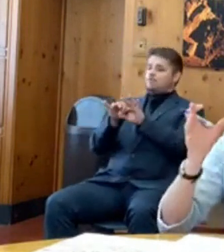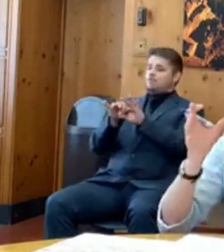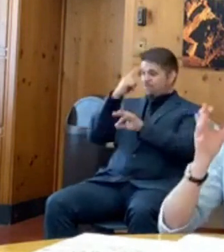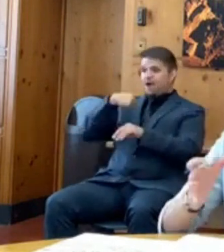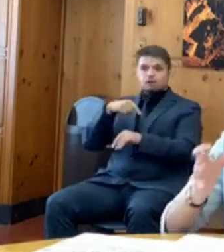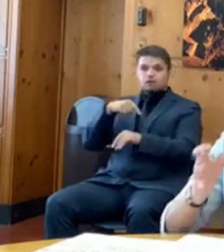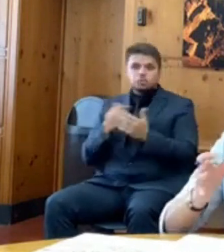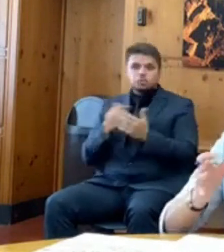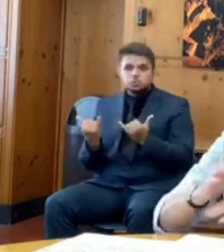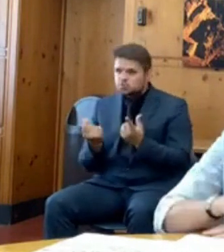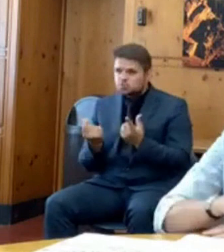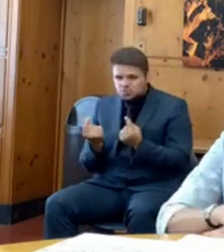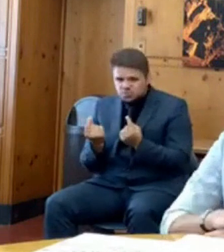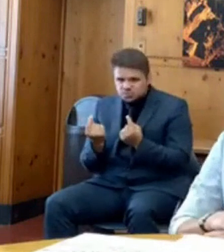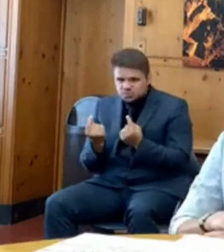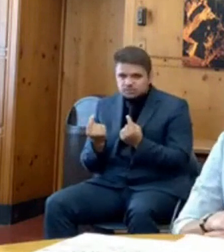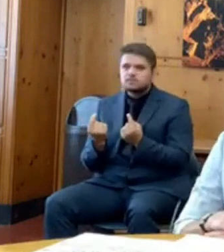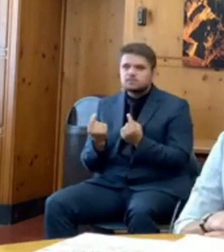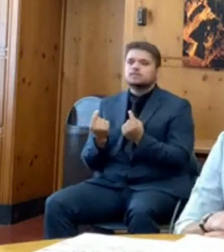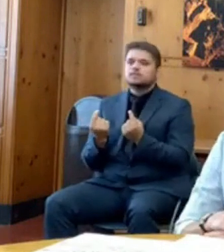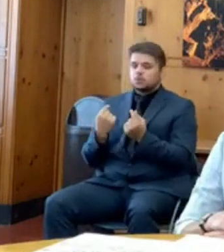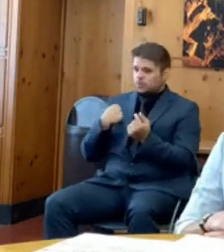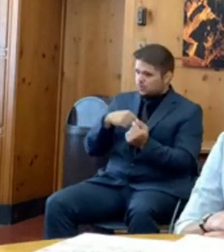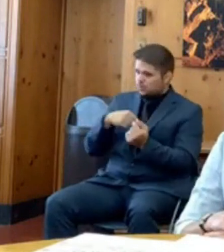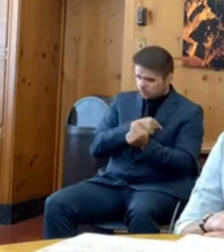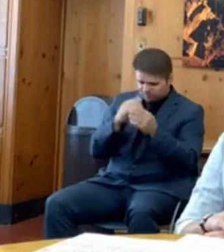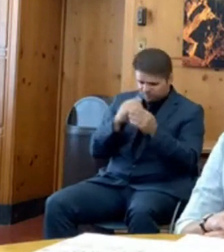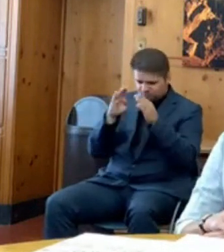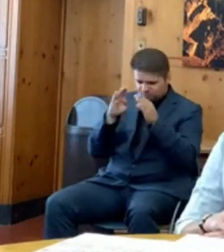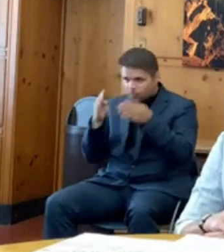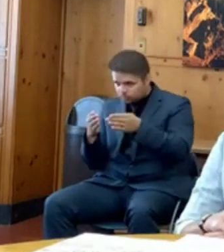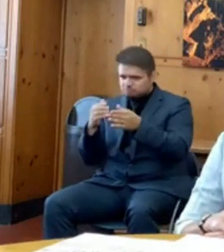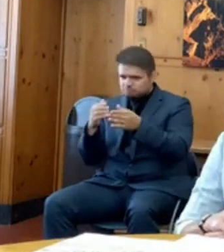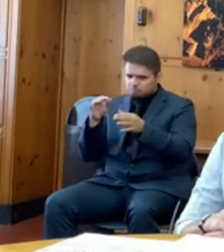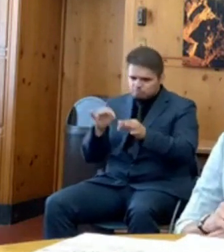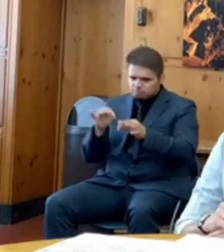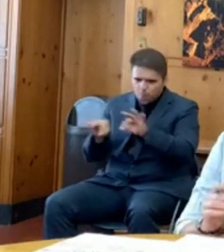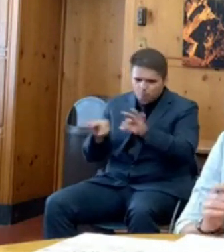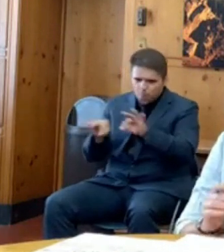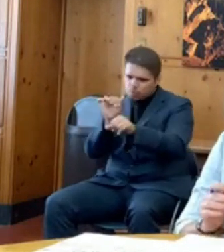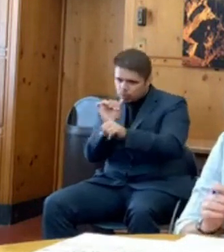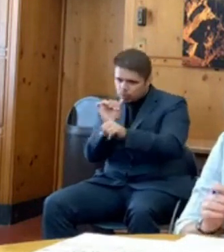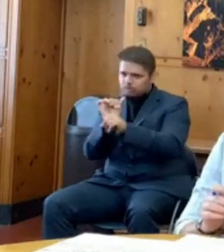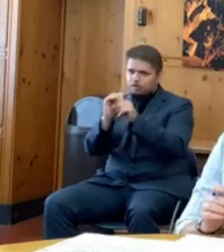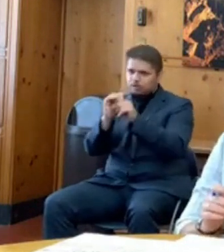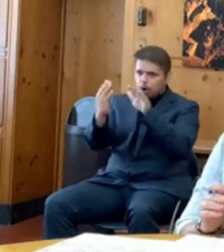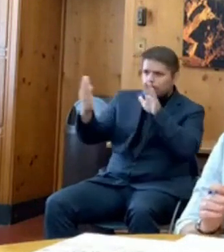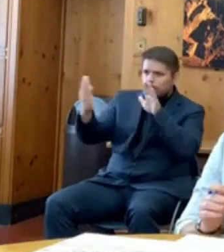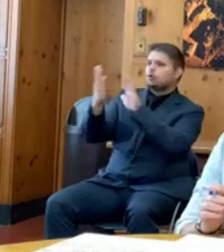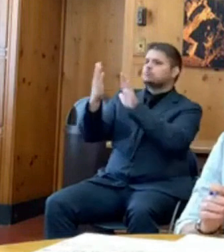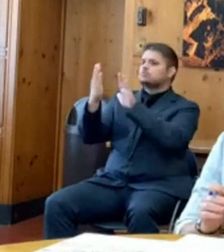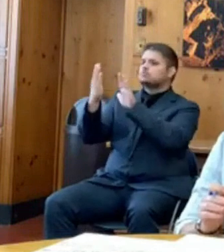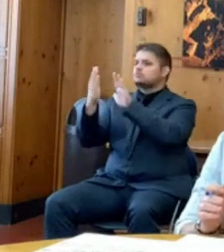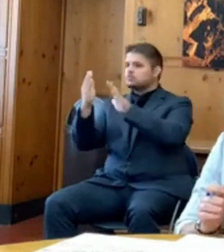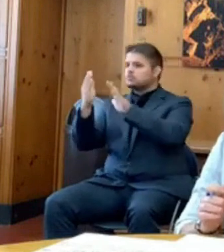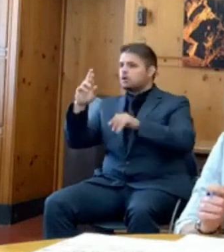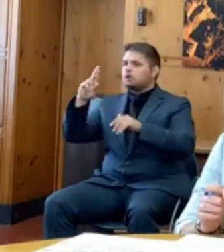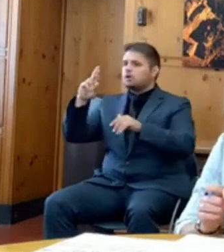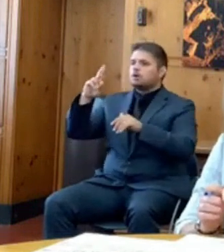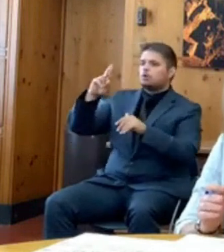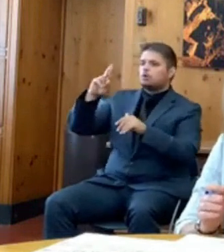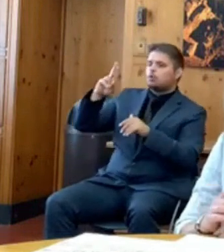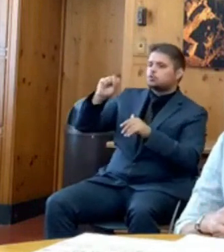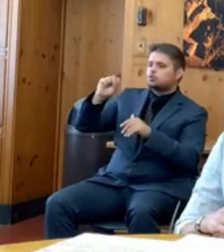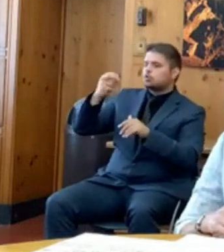to the critically important work of tackling racial justice in our law enforcement system, in our